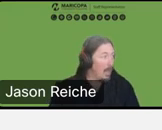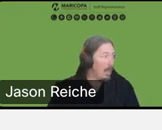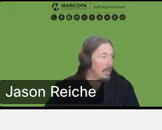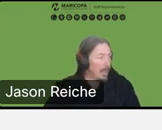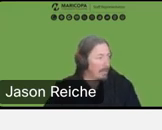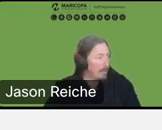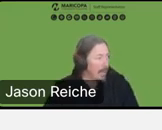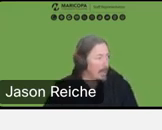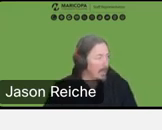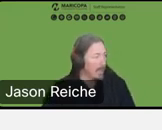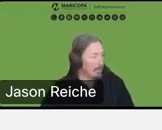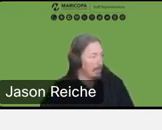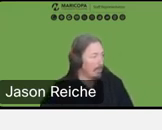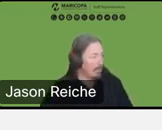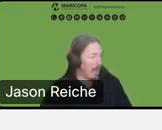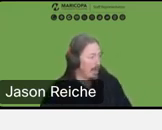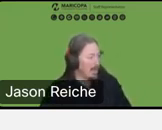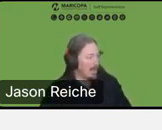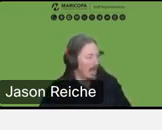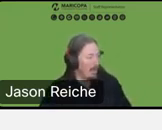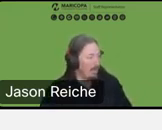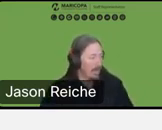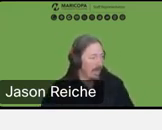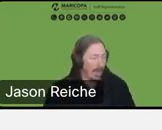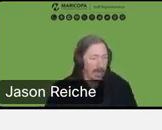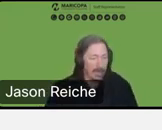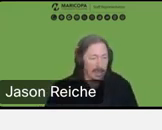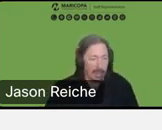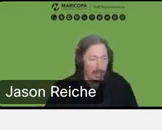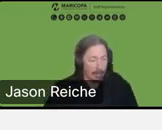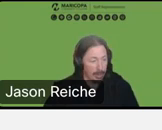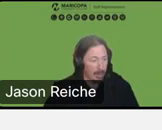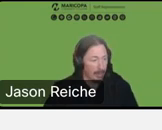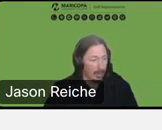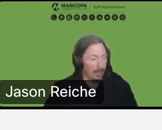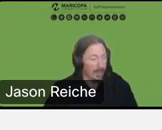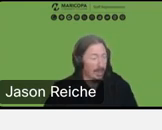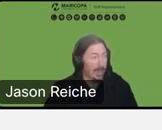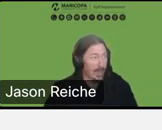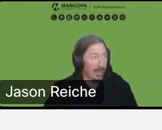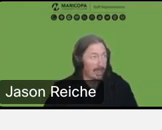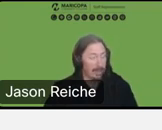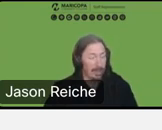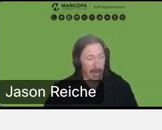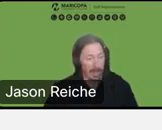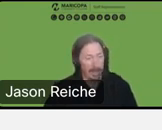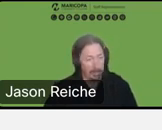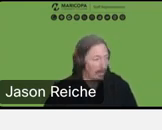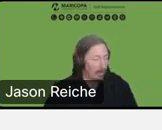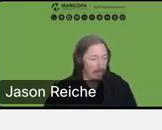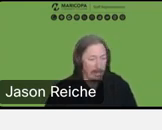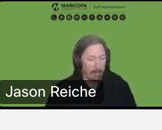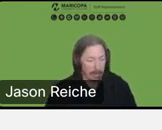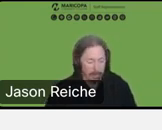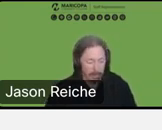I'm going to share for a minute. Microsoft has a bunch of people that are dedicated to designing products